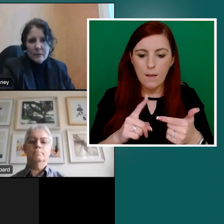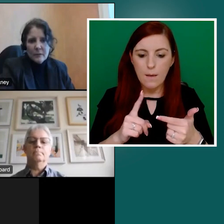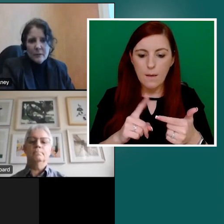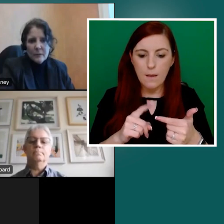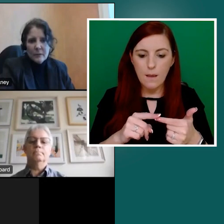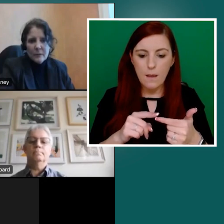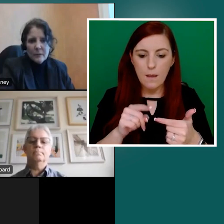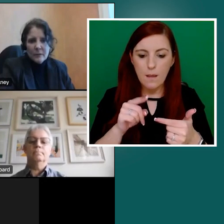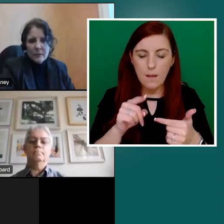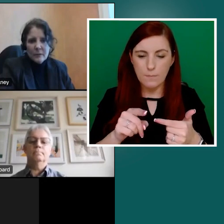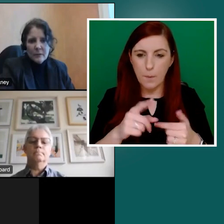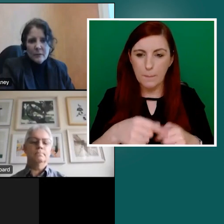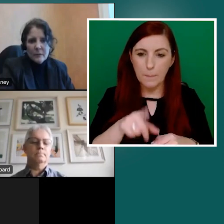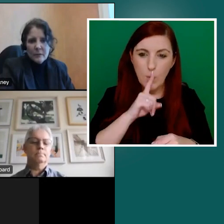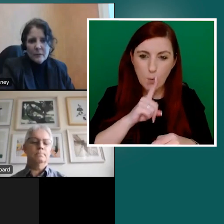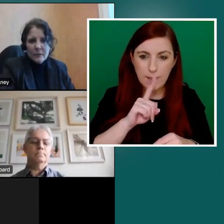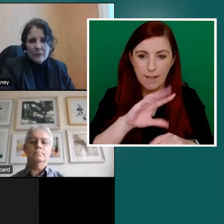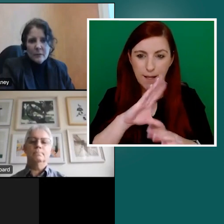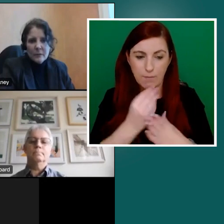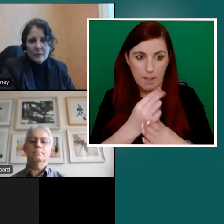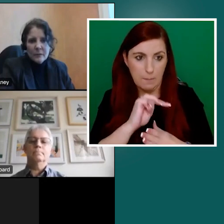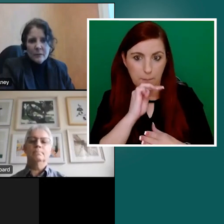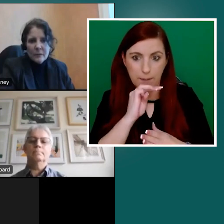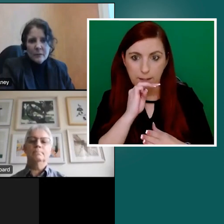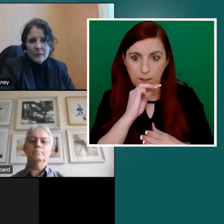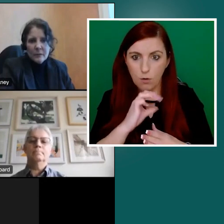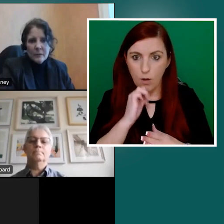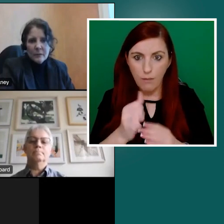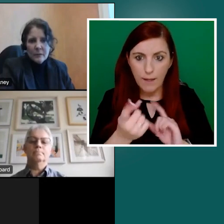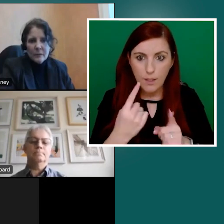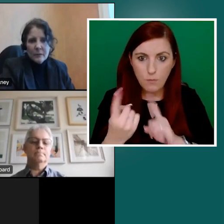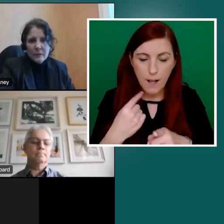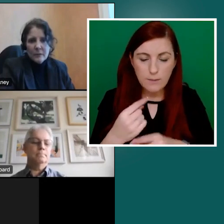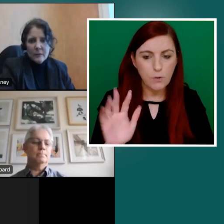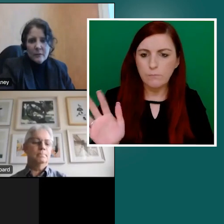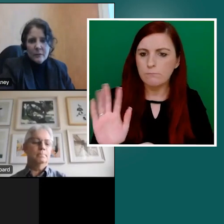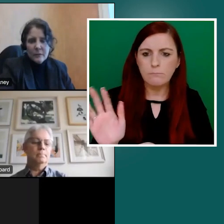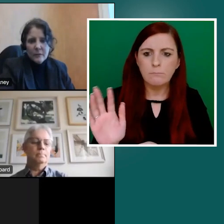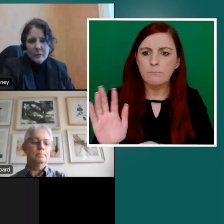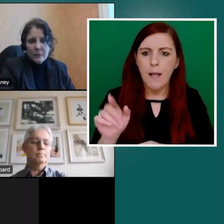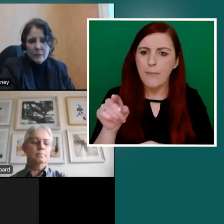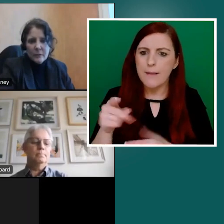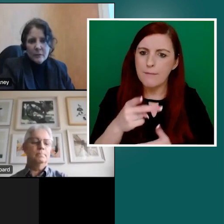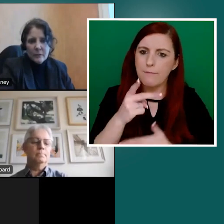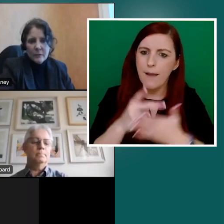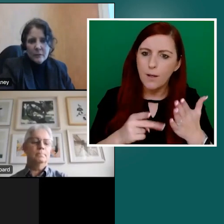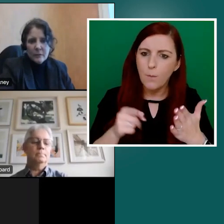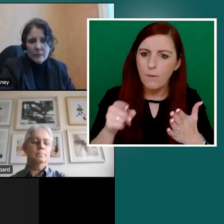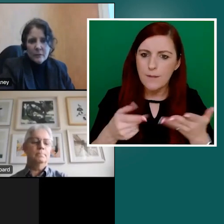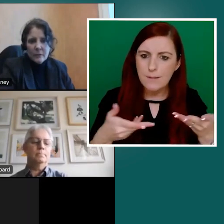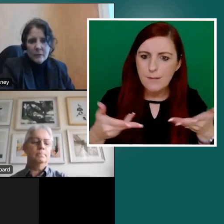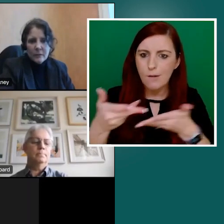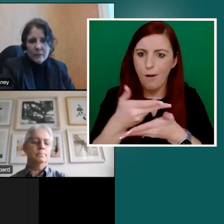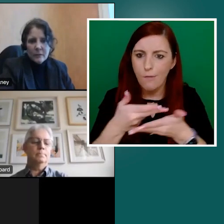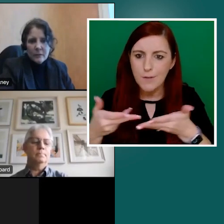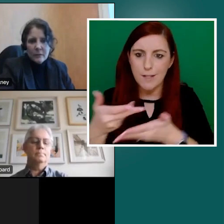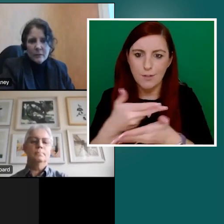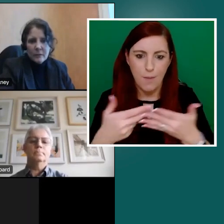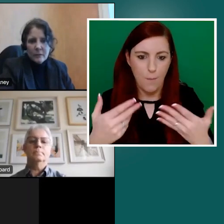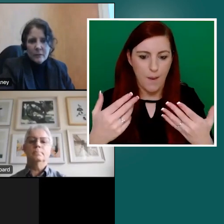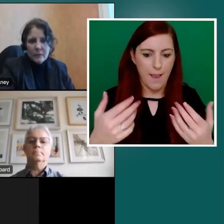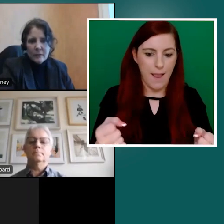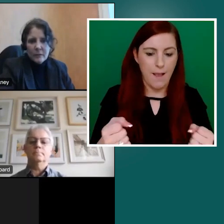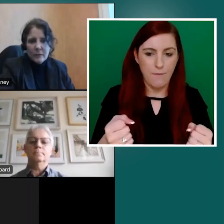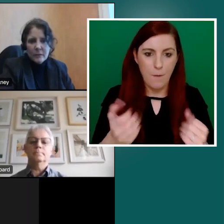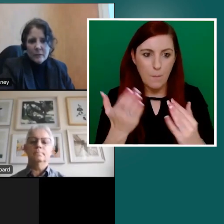All of that muting and so on doesn't mean this isn't an interactive session. And again, I think what's the real value of this is the conversation that we have both